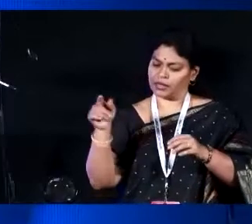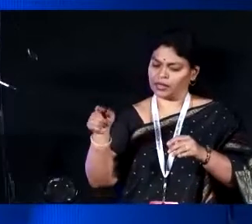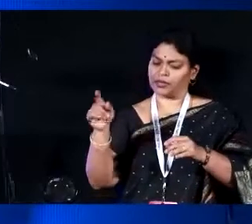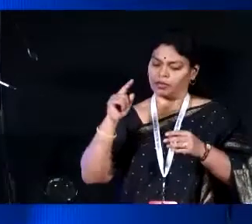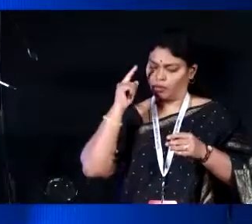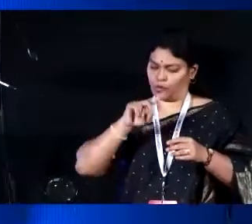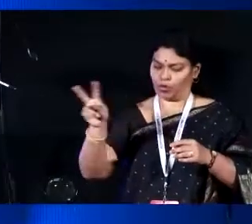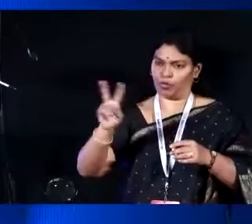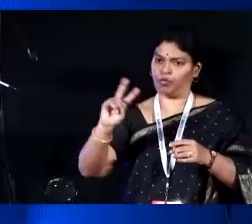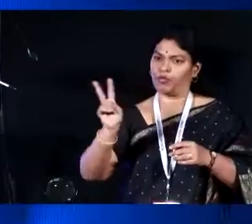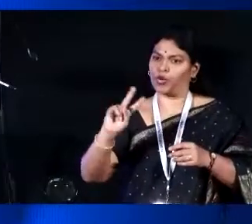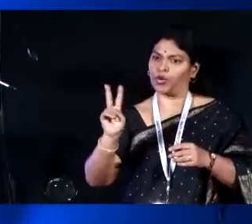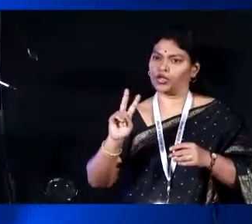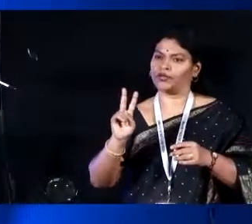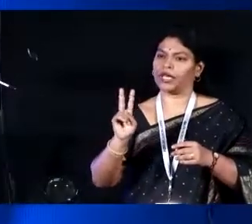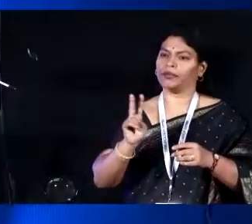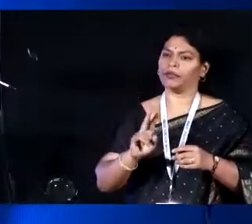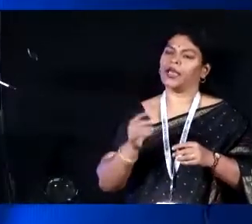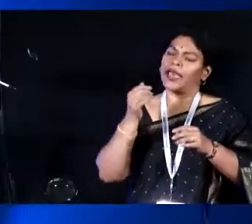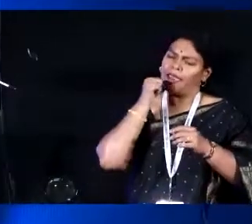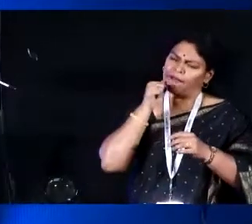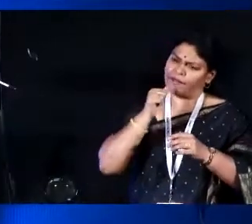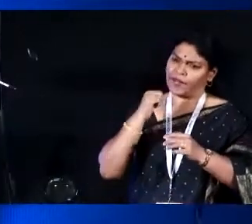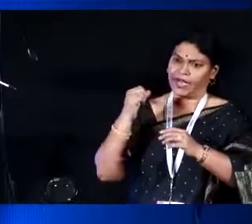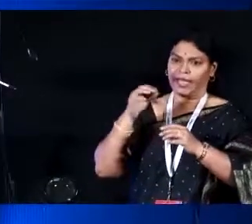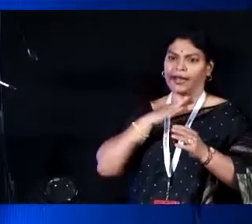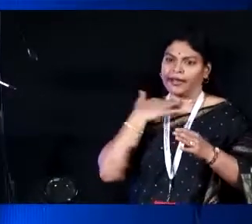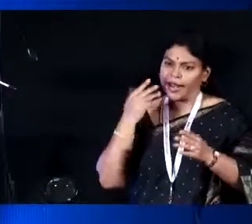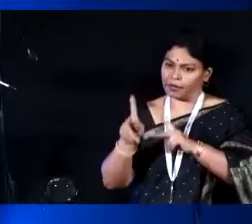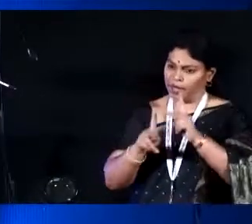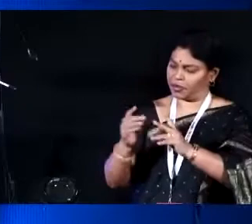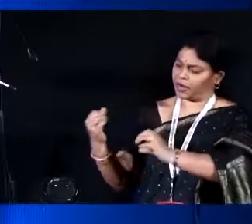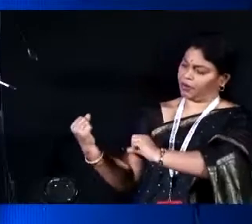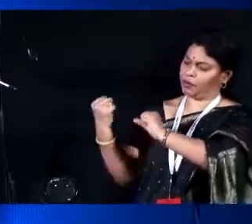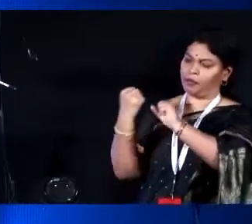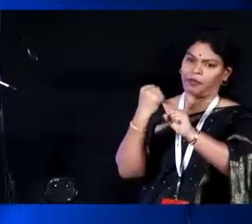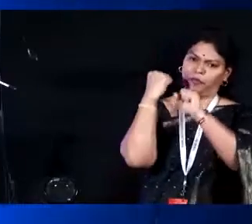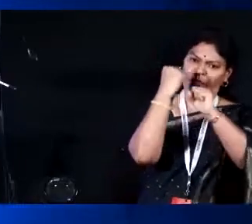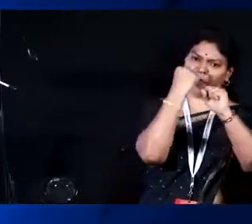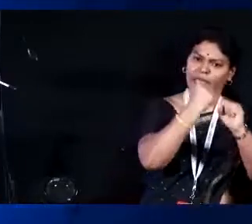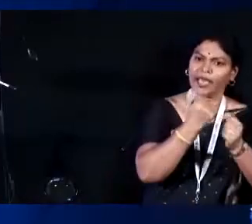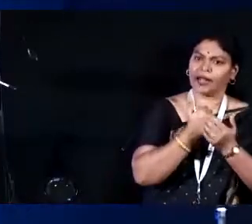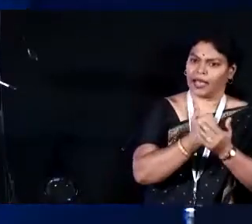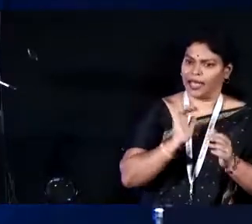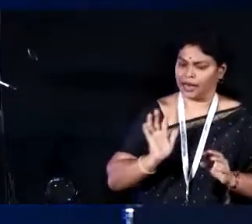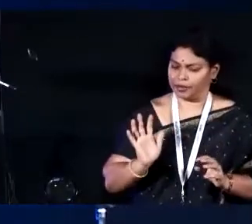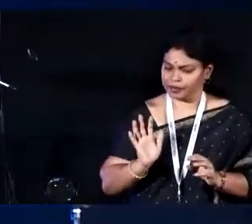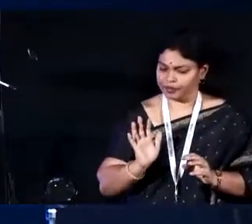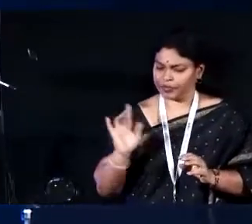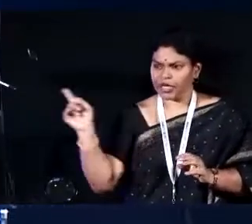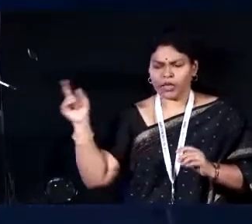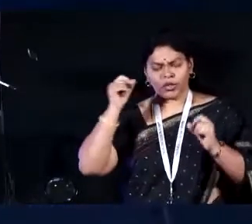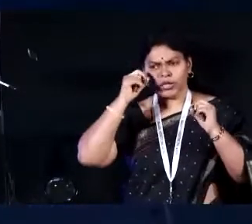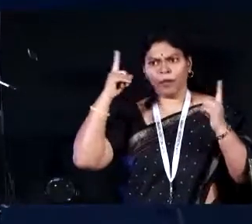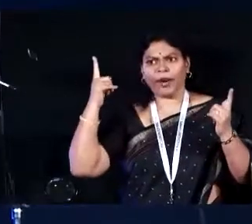was to pick up unclaimed dead bodies. Like any other metro in the world, I was recently in LA and I was really